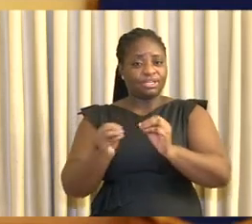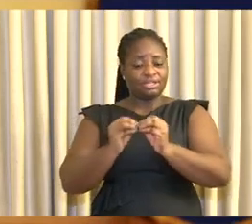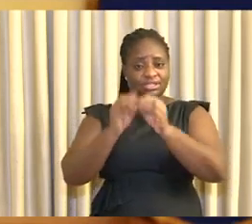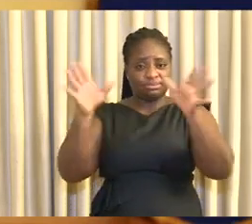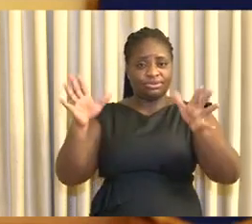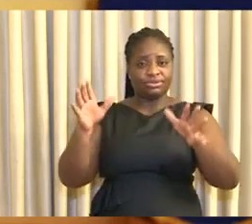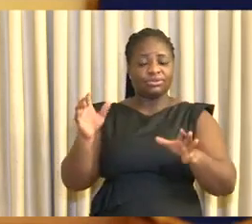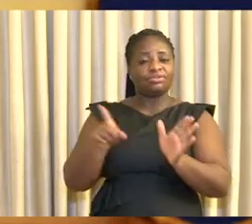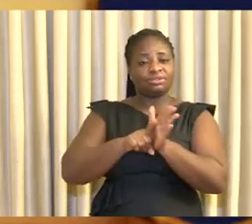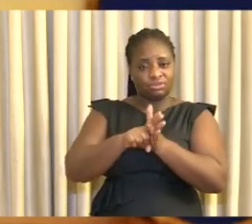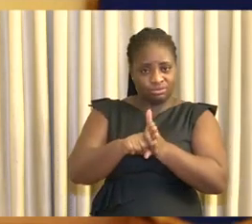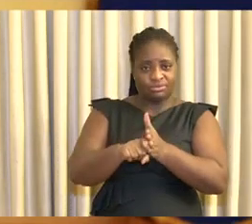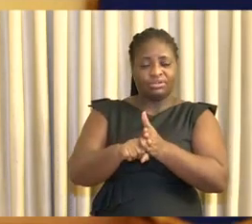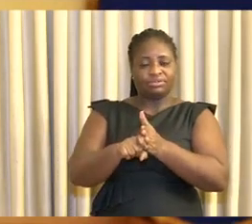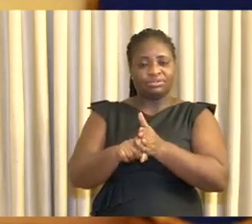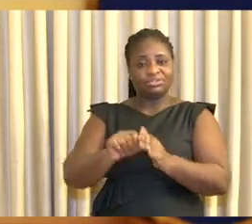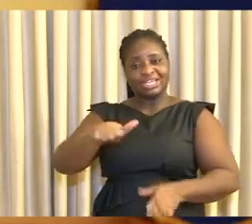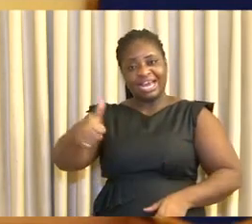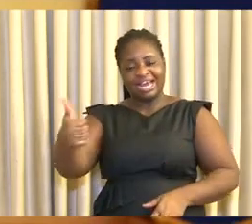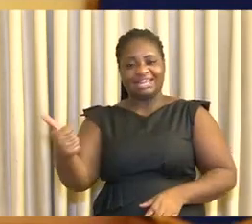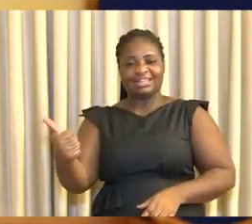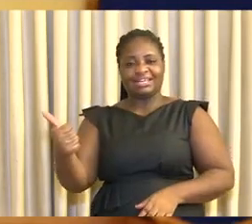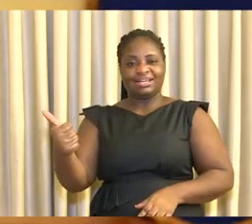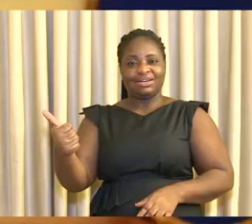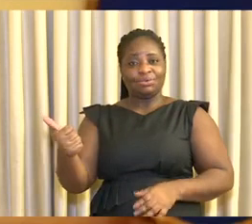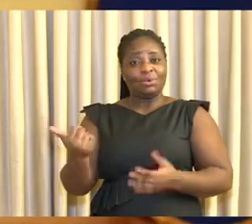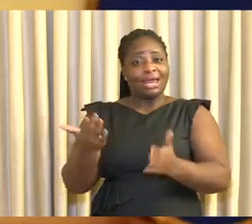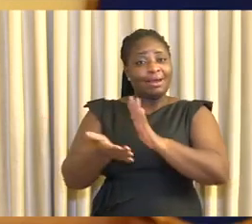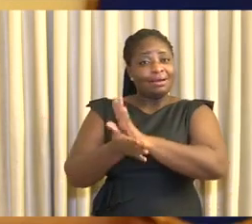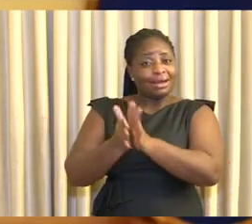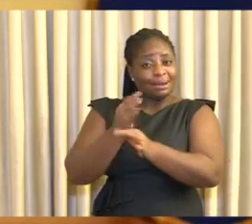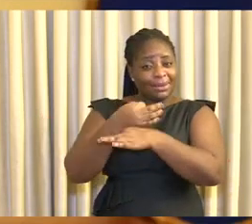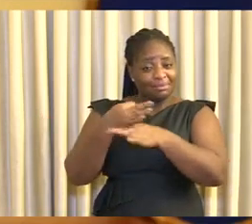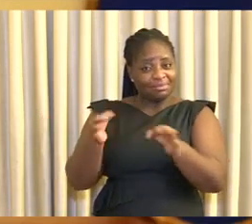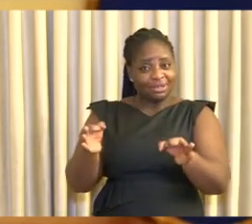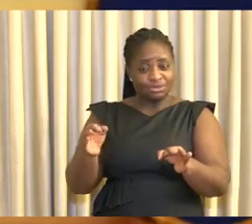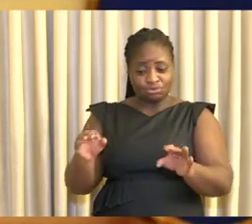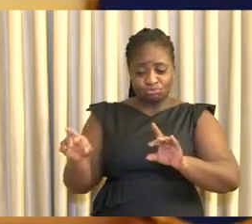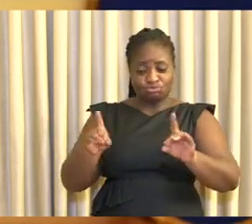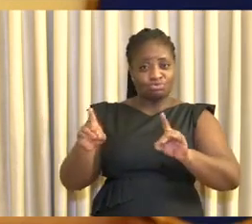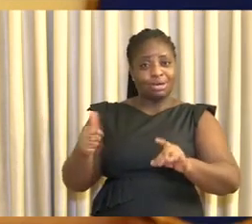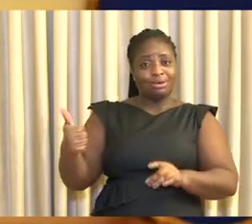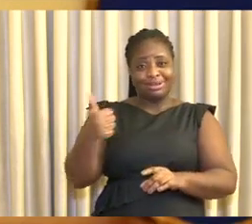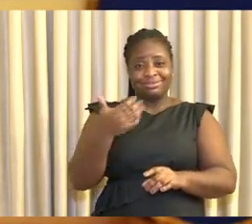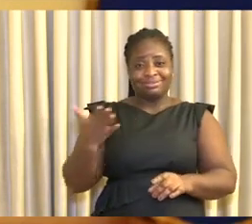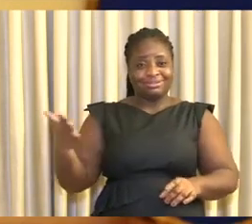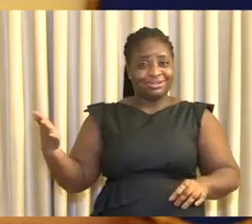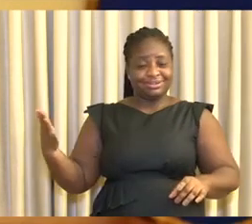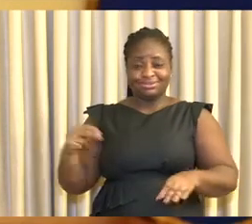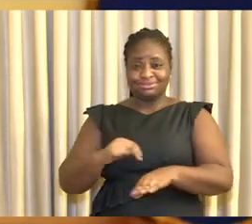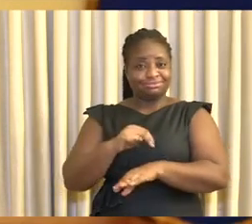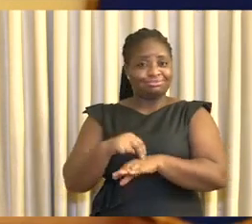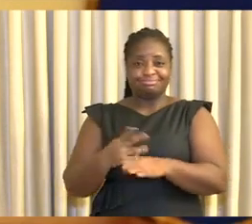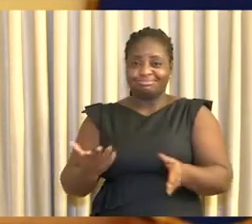and the spread of the coronavirus to the other side, where total freedom to go about our normal